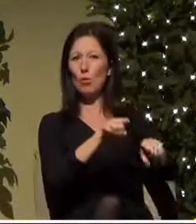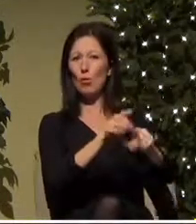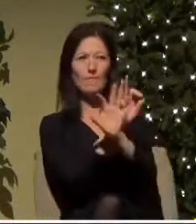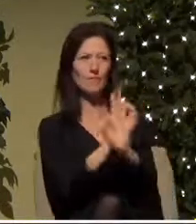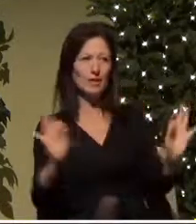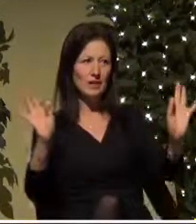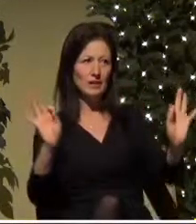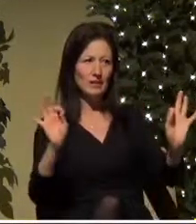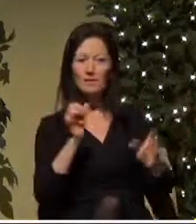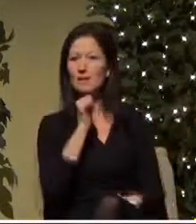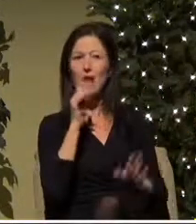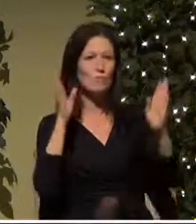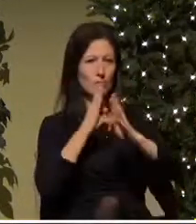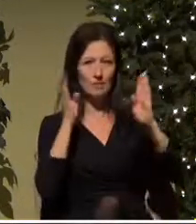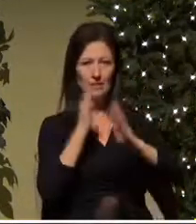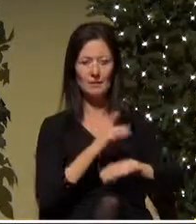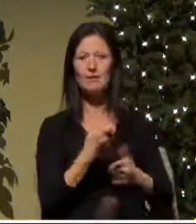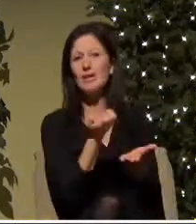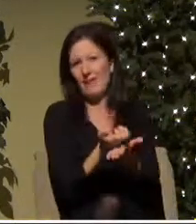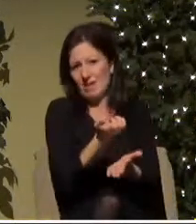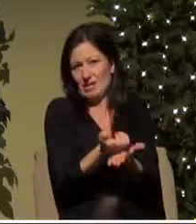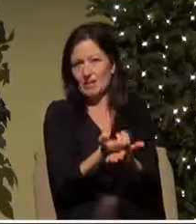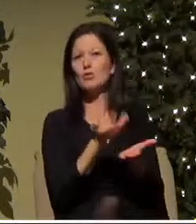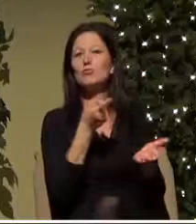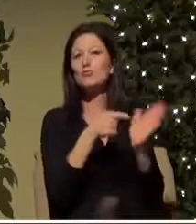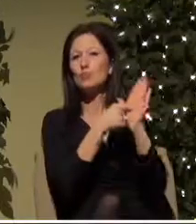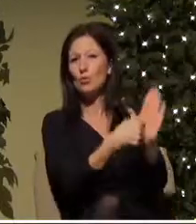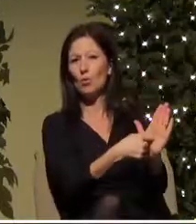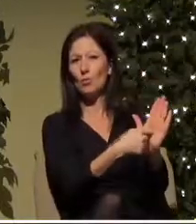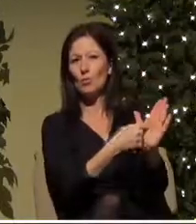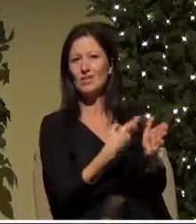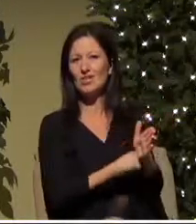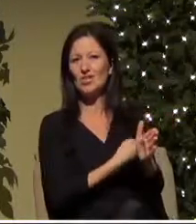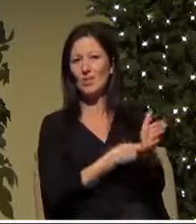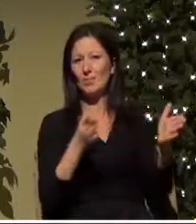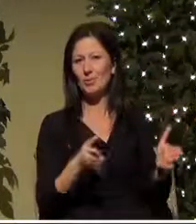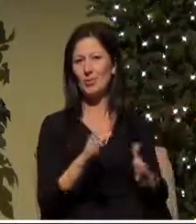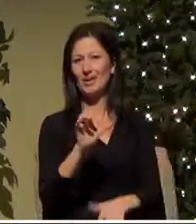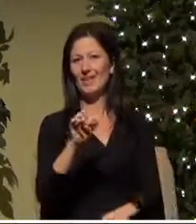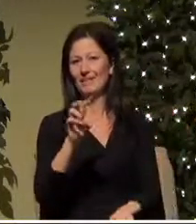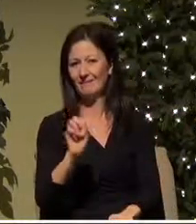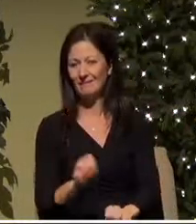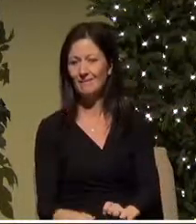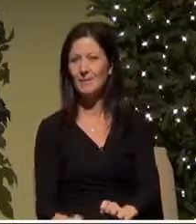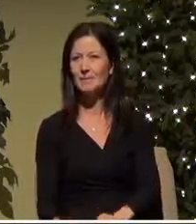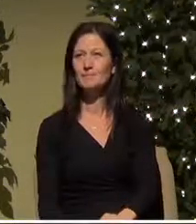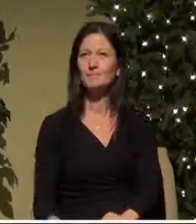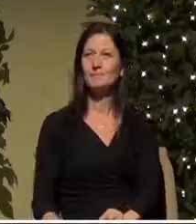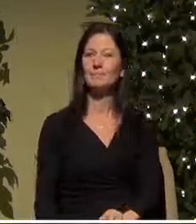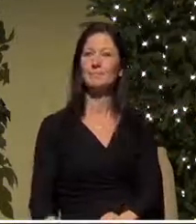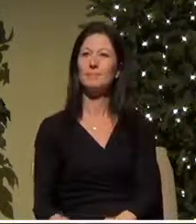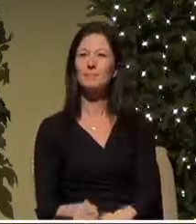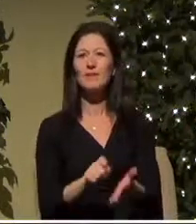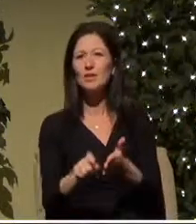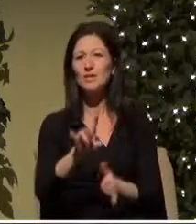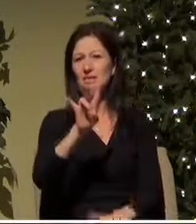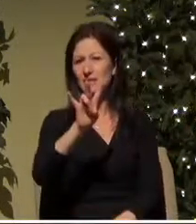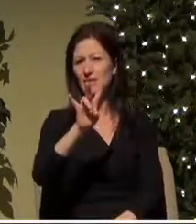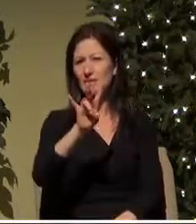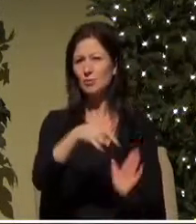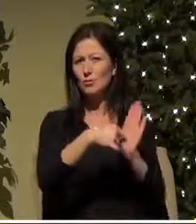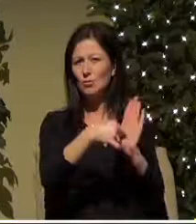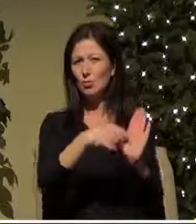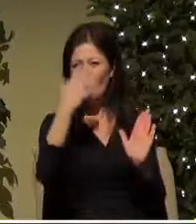worry gives us evidence of this and verse 7 tells us why it is that Mary and Joseph were there